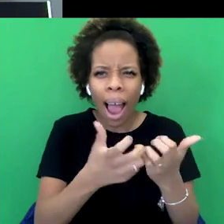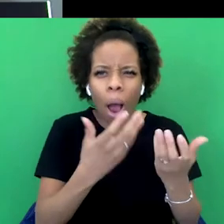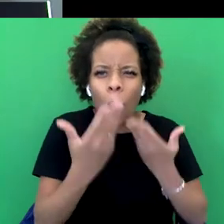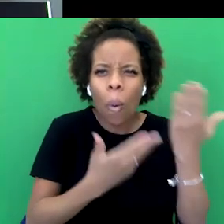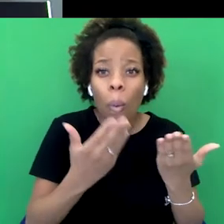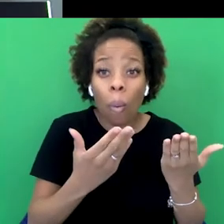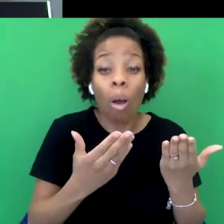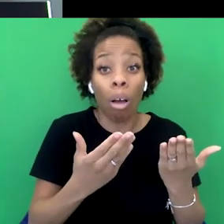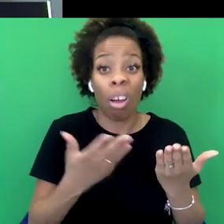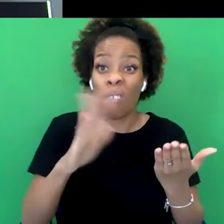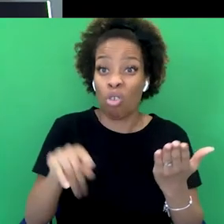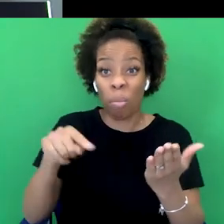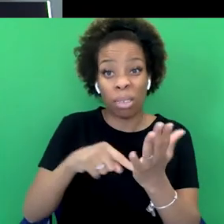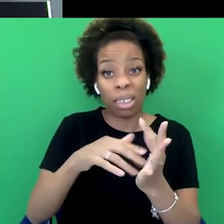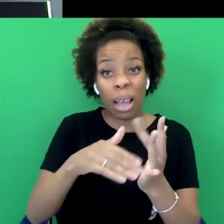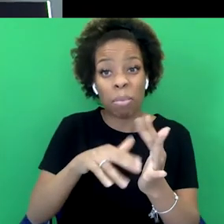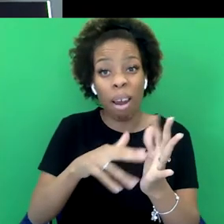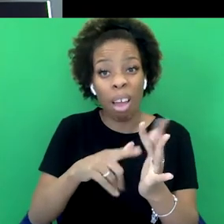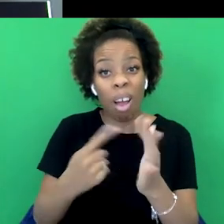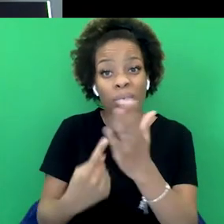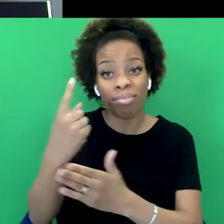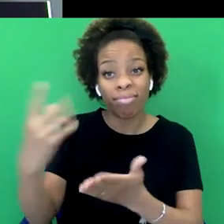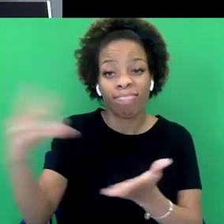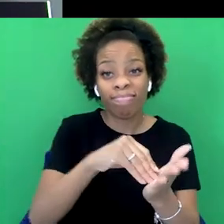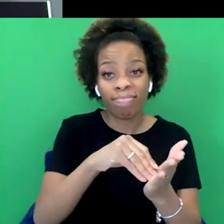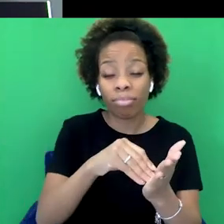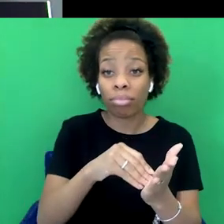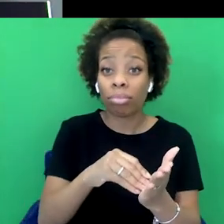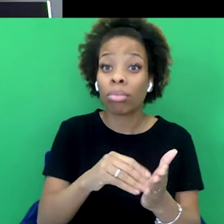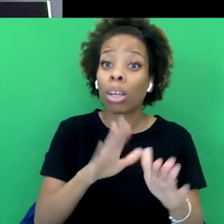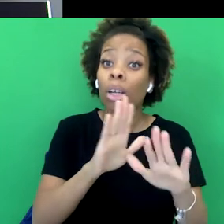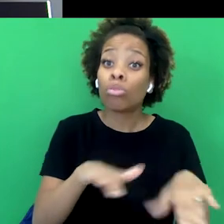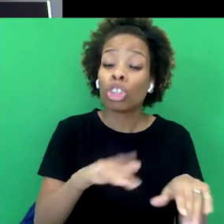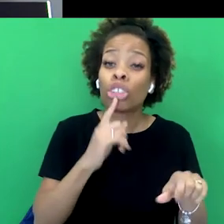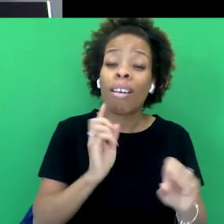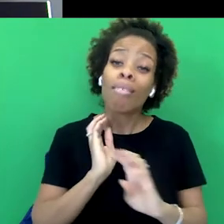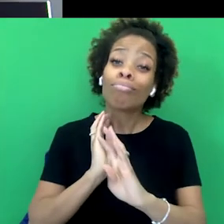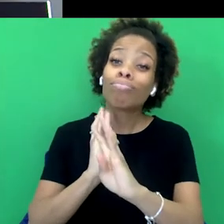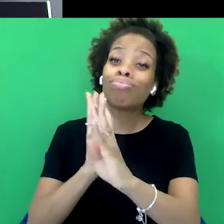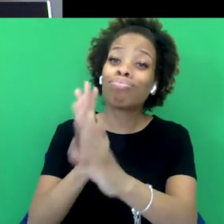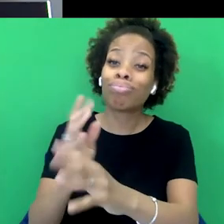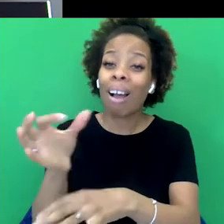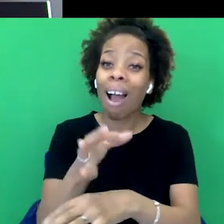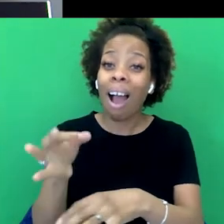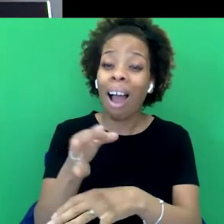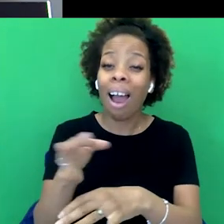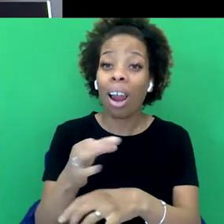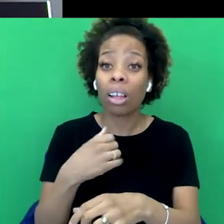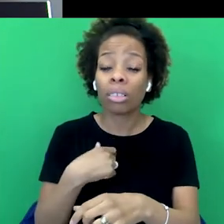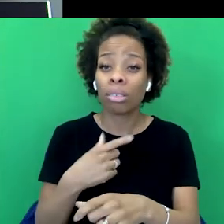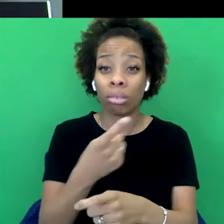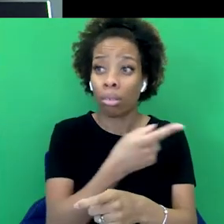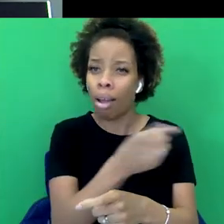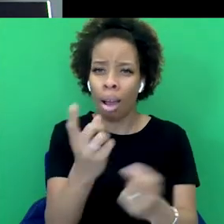settlers just went across the island and shot them for sport and just eradicated, like you eradicate